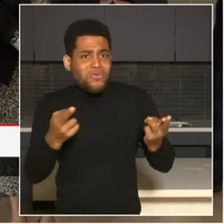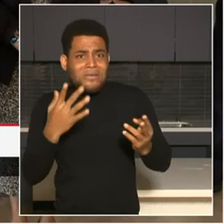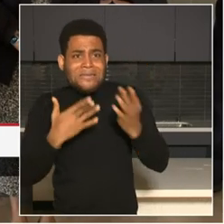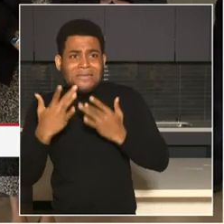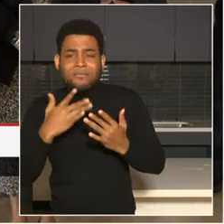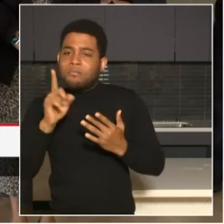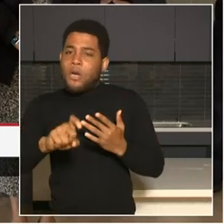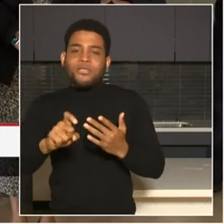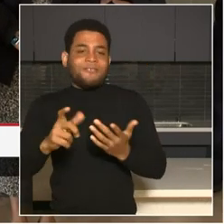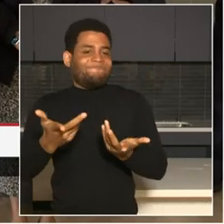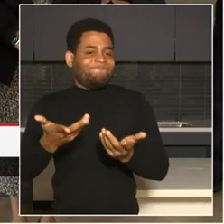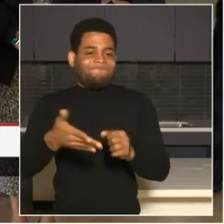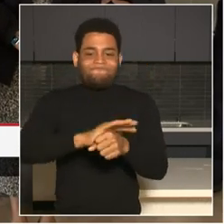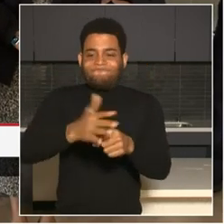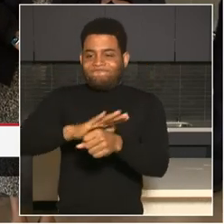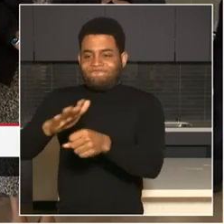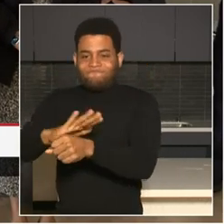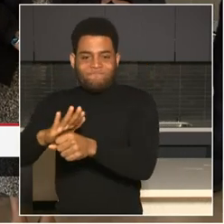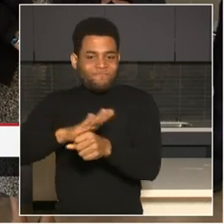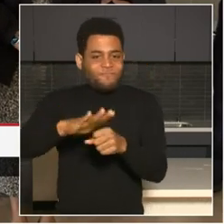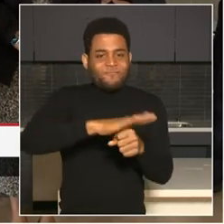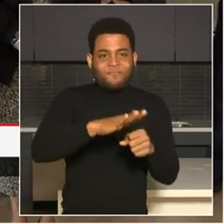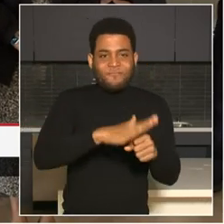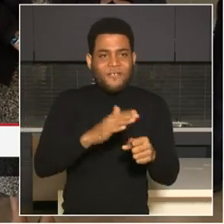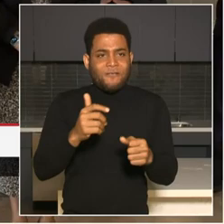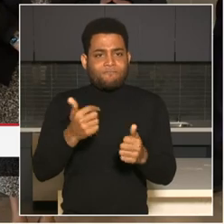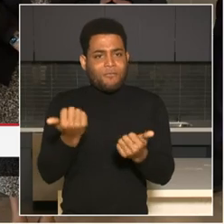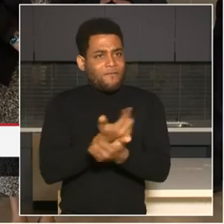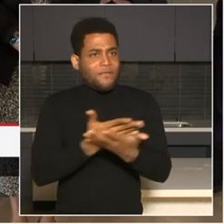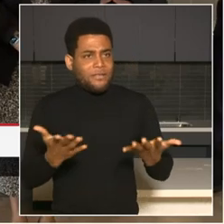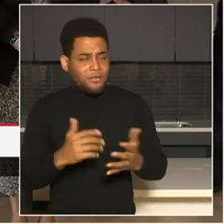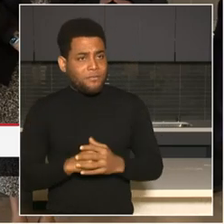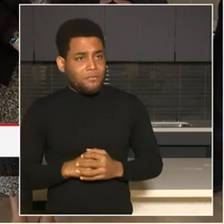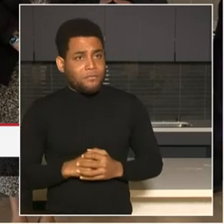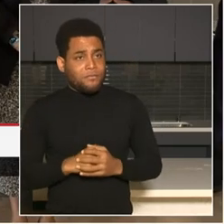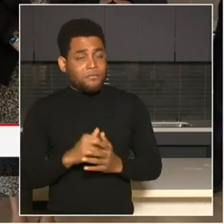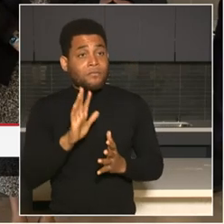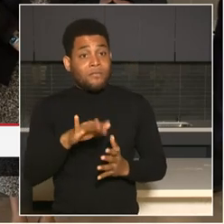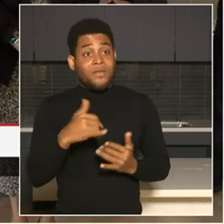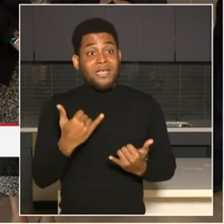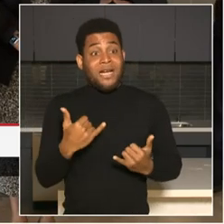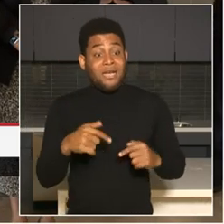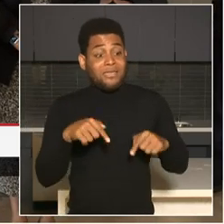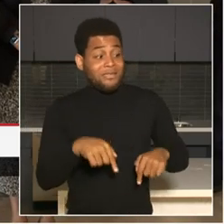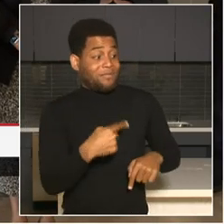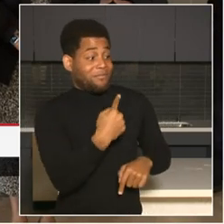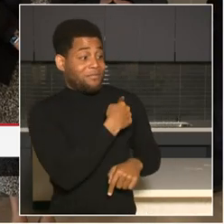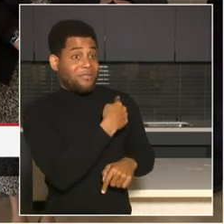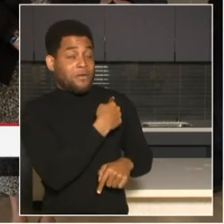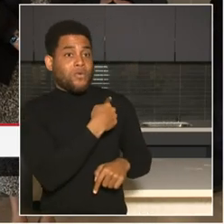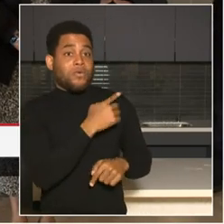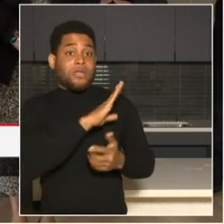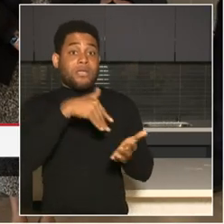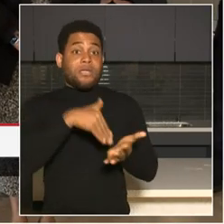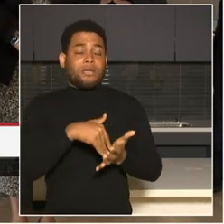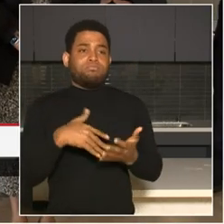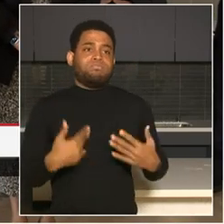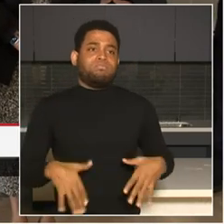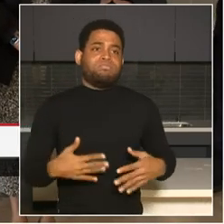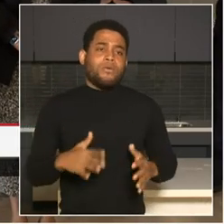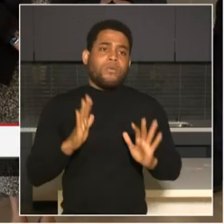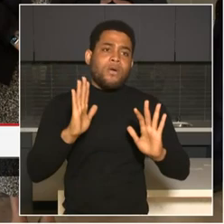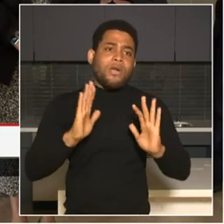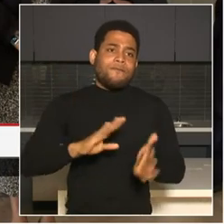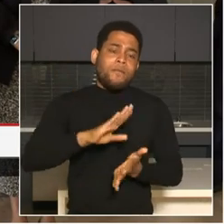is, of course, a great opportunity for MPD to enhance the way we work with